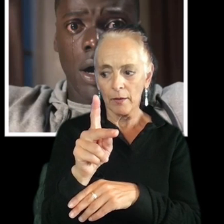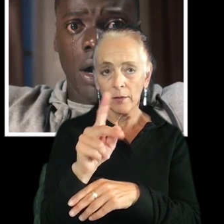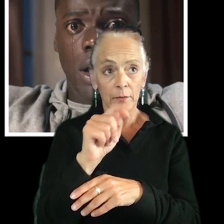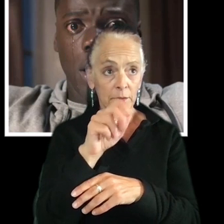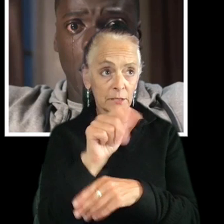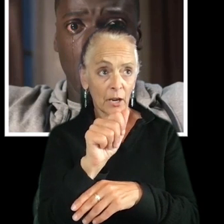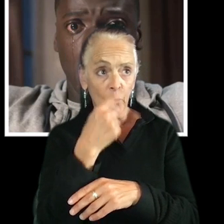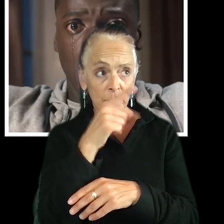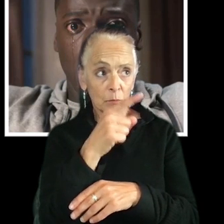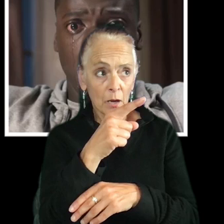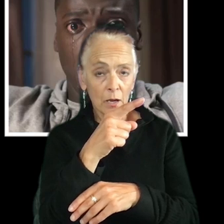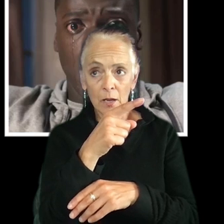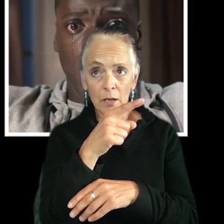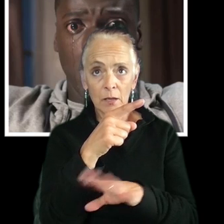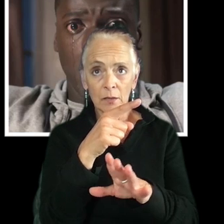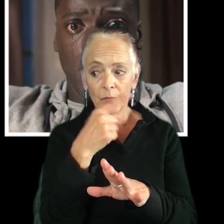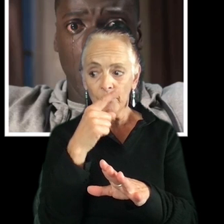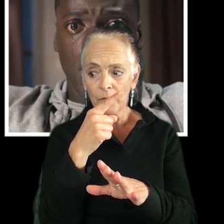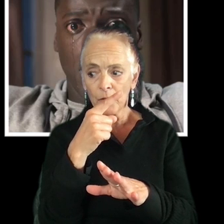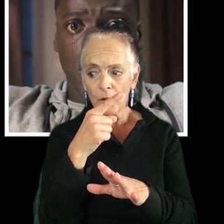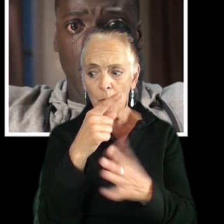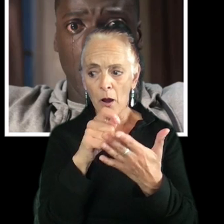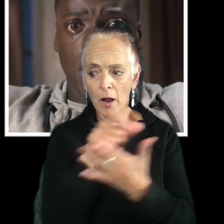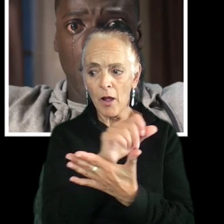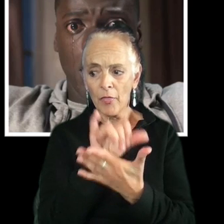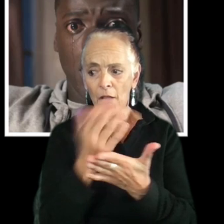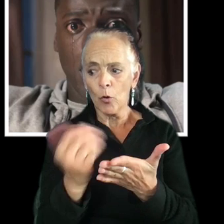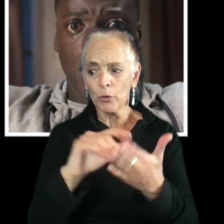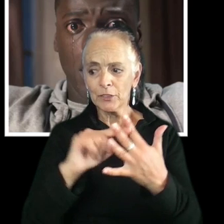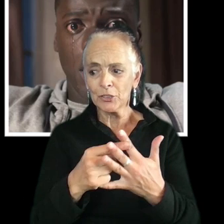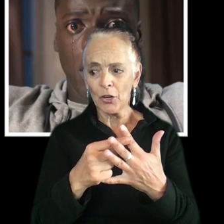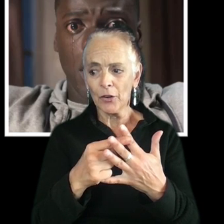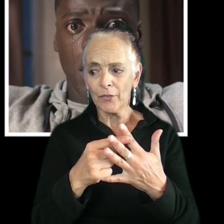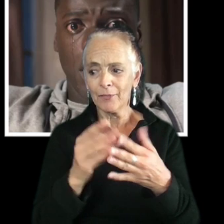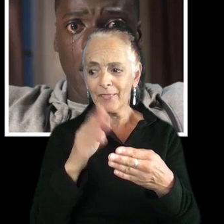can just, you know, if you can just, uh, cut that, I'll just restart the ending at the end, okay?